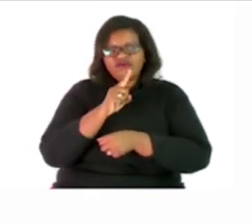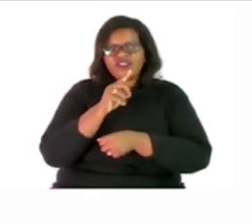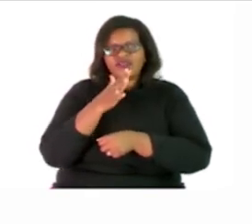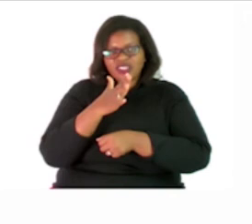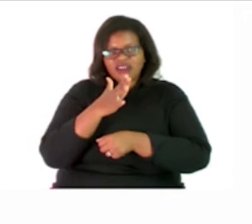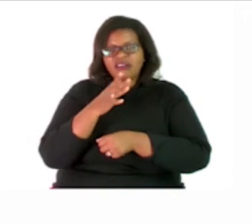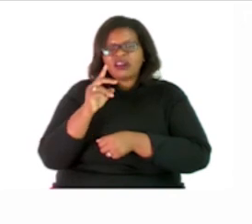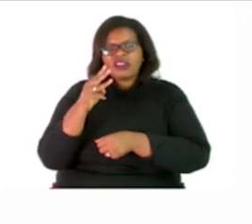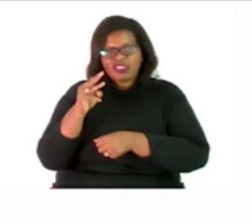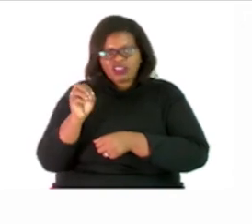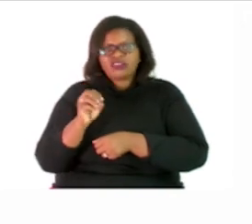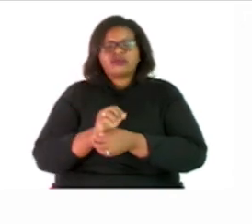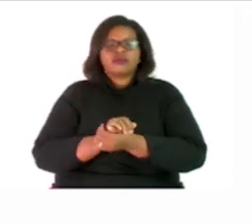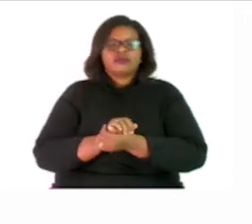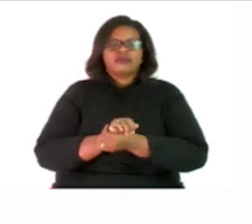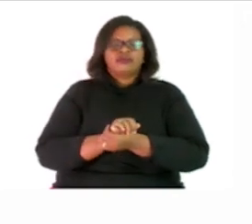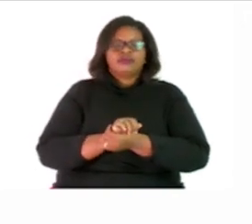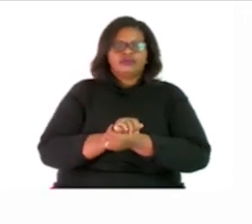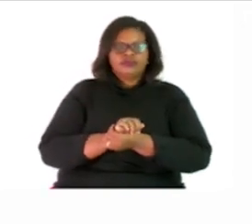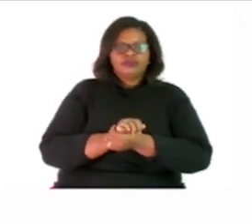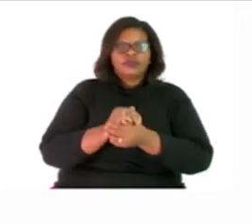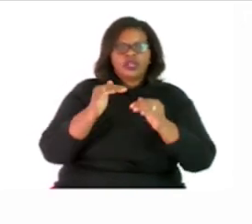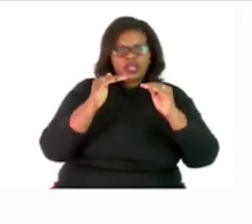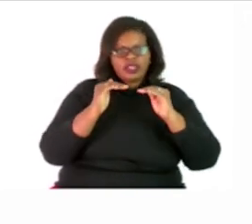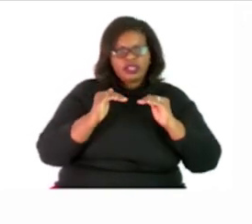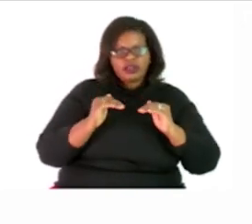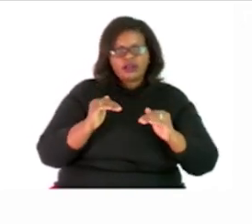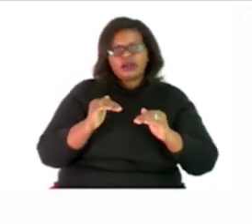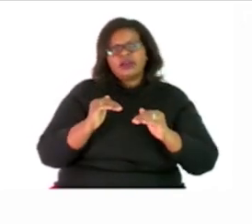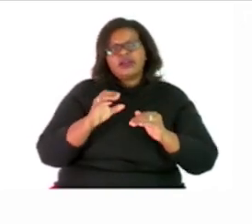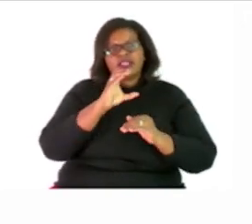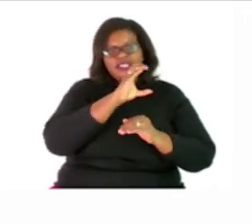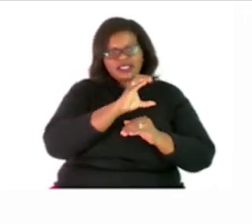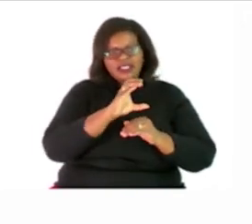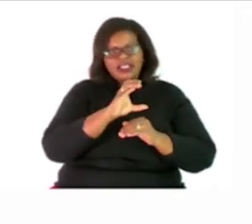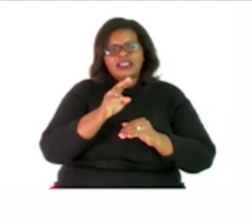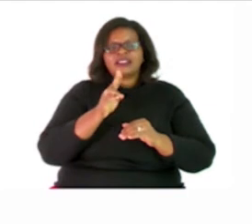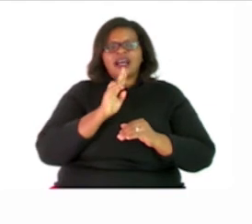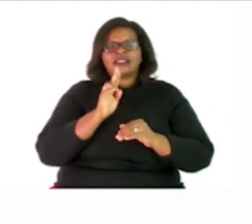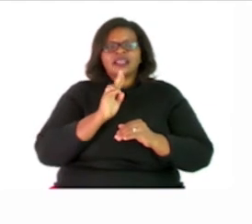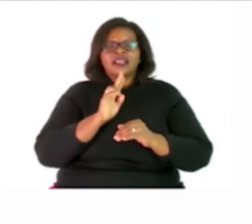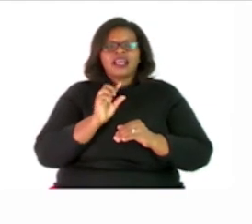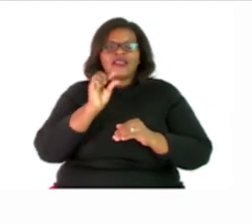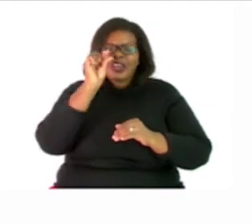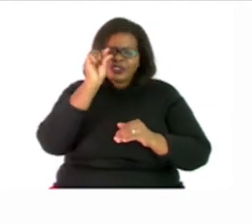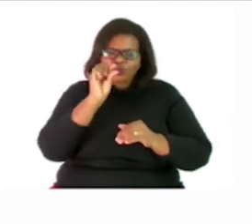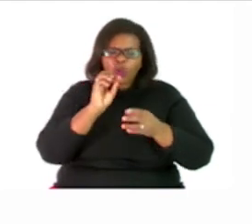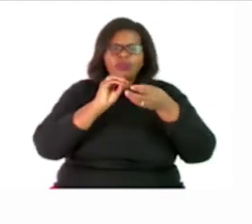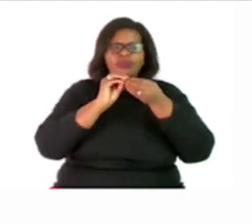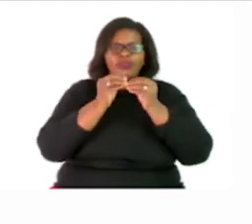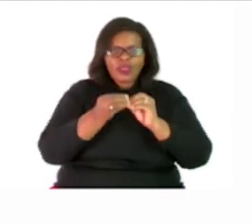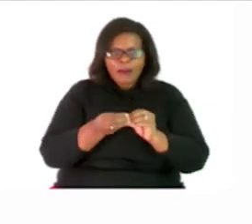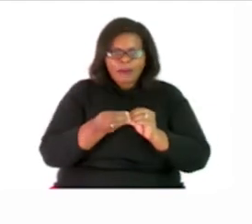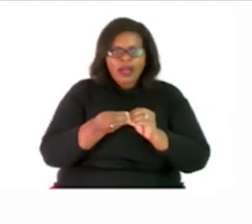is 15 and 30 and C Answering C the lowest common multiple